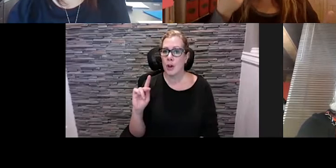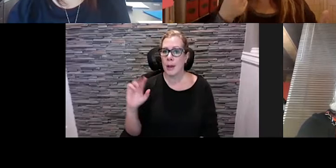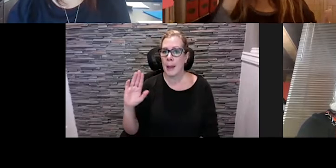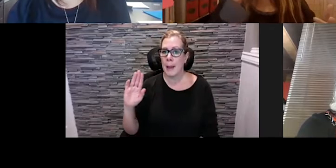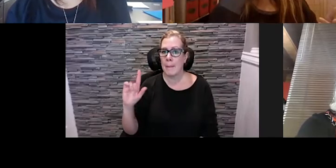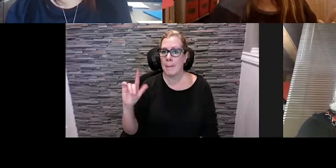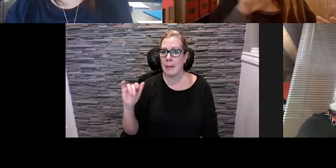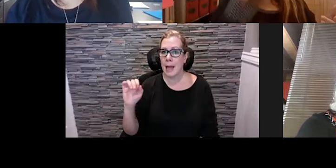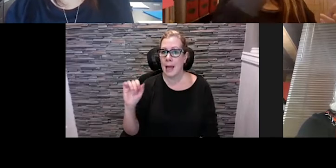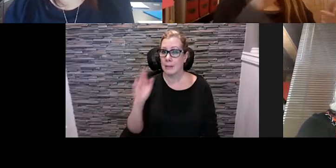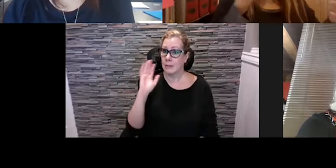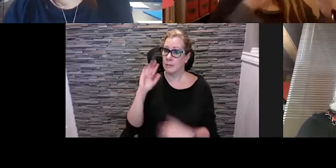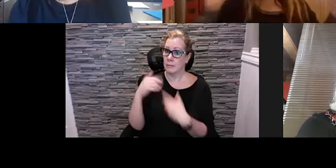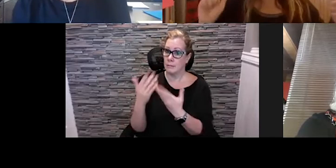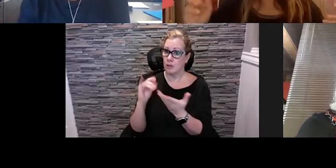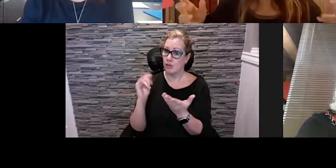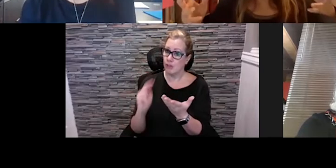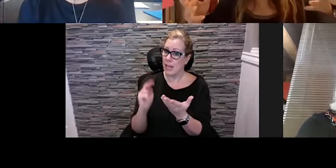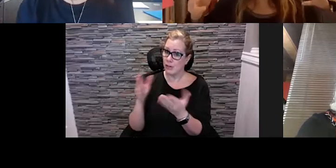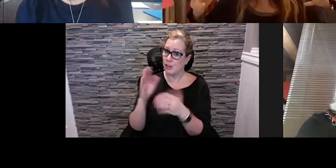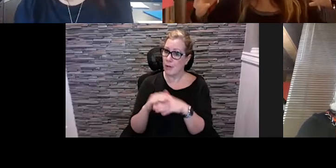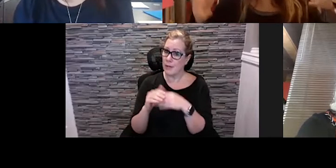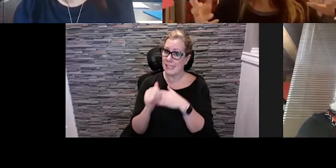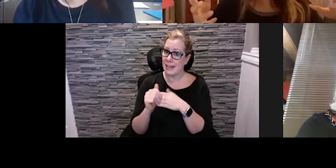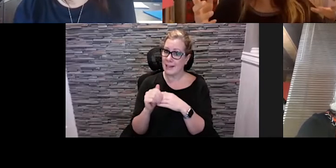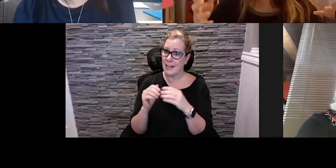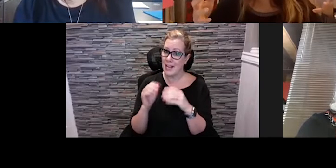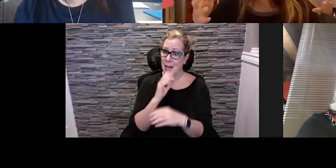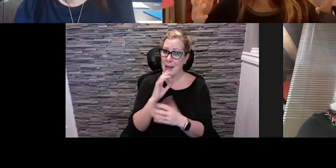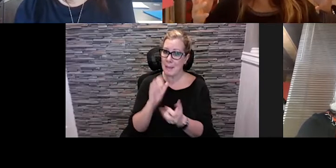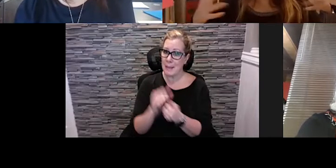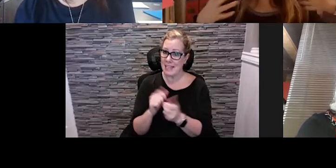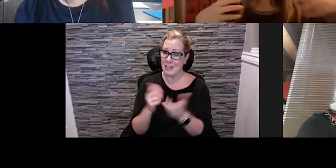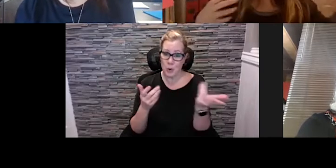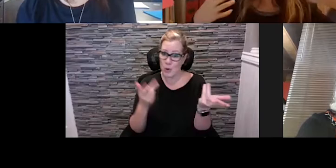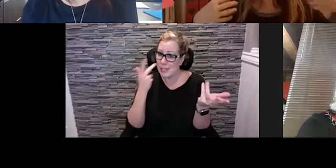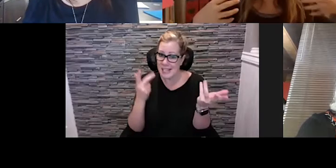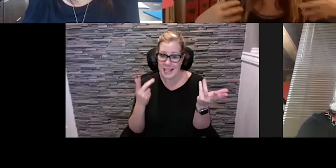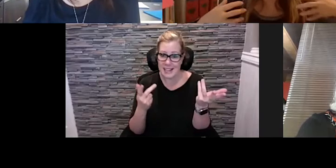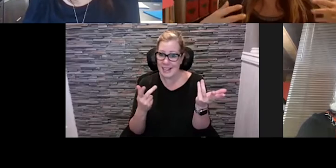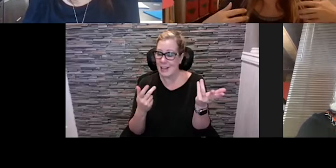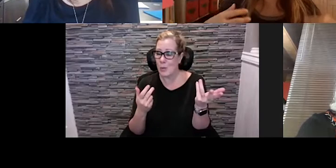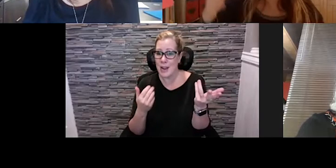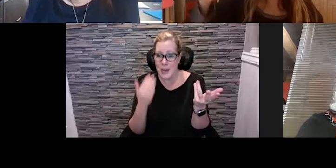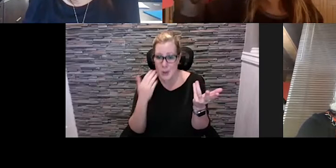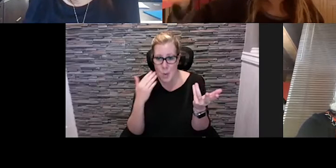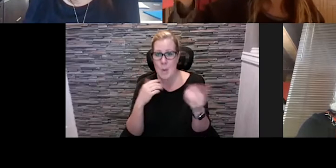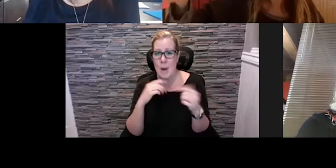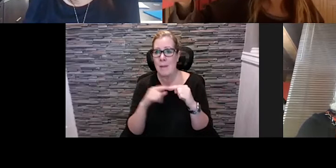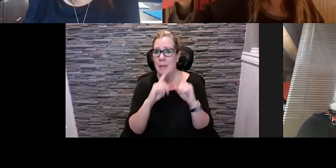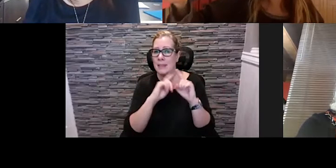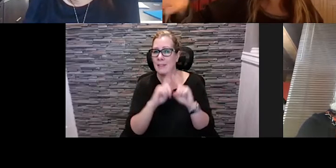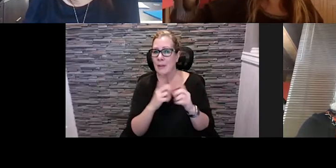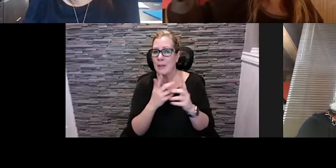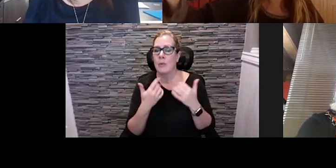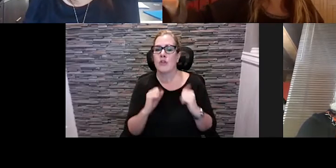steering committee oh you really it really is Jen day to day um so we we also know about those things we try to